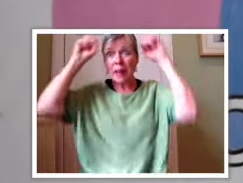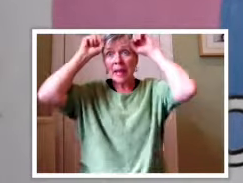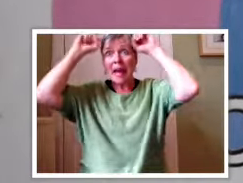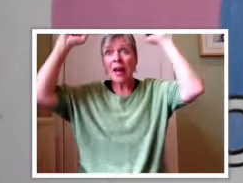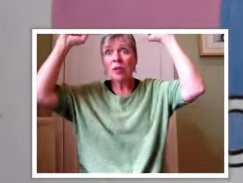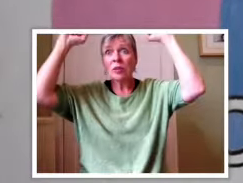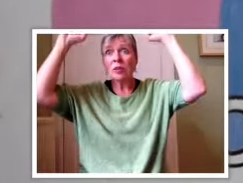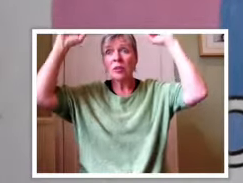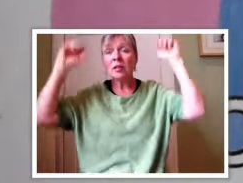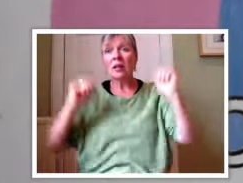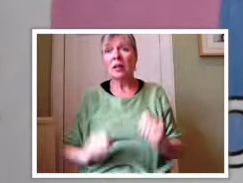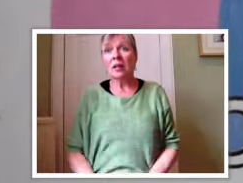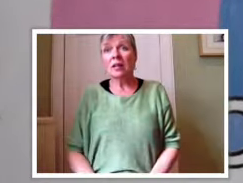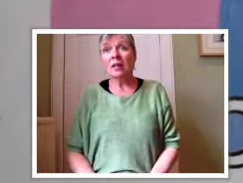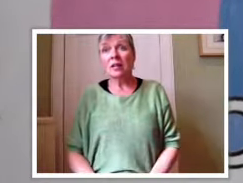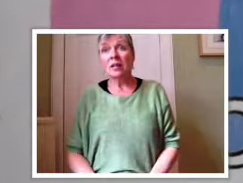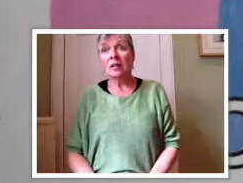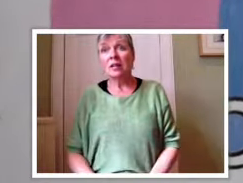the cow.